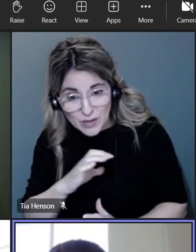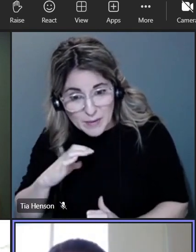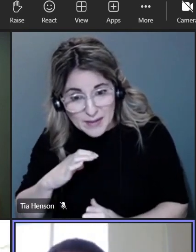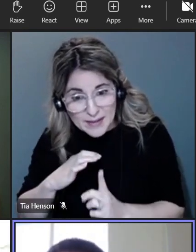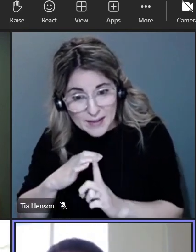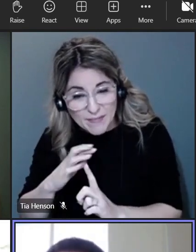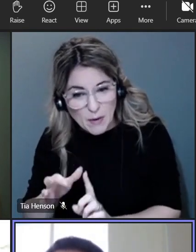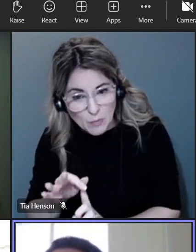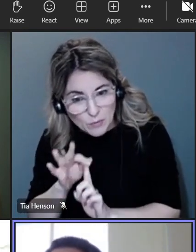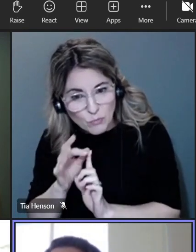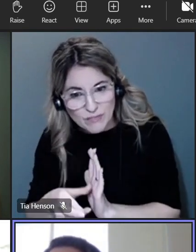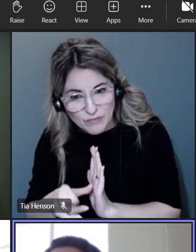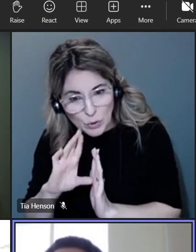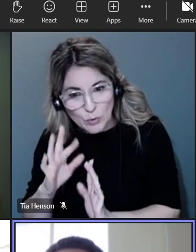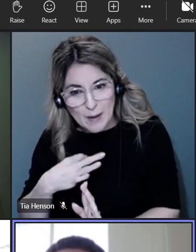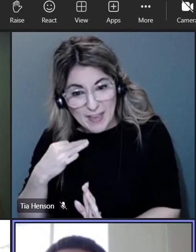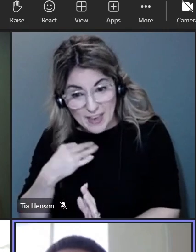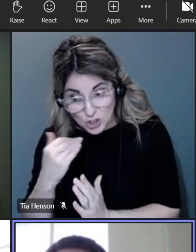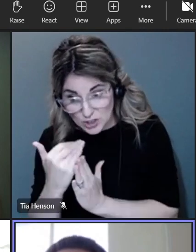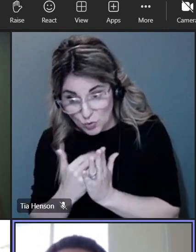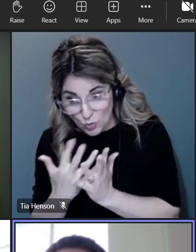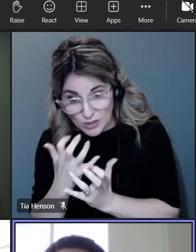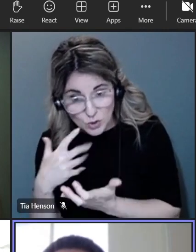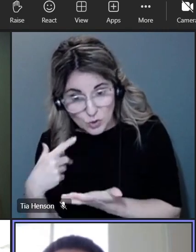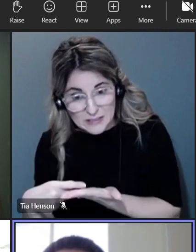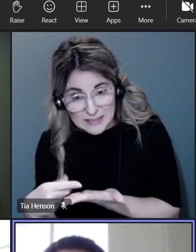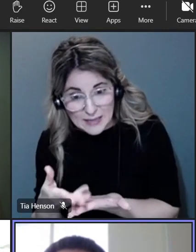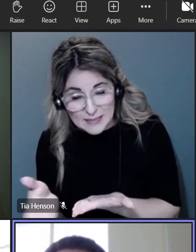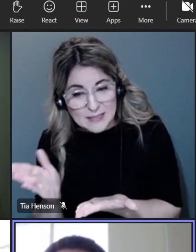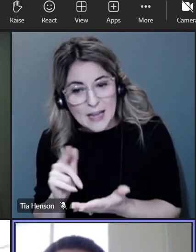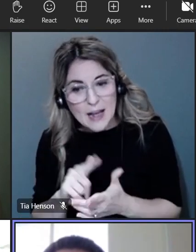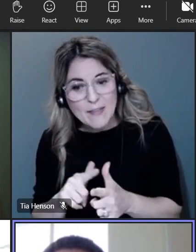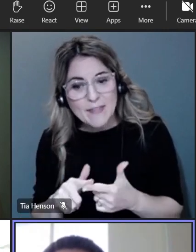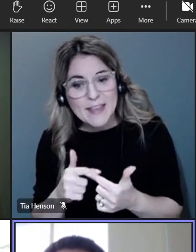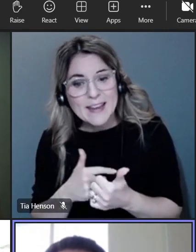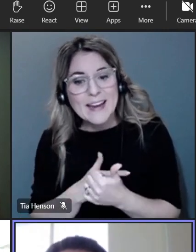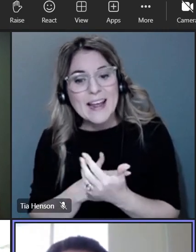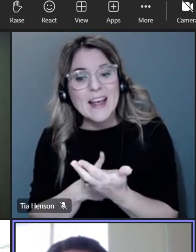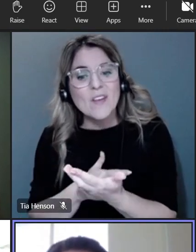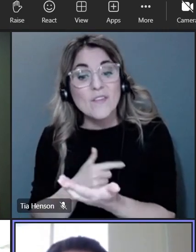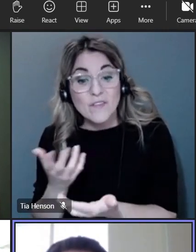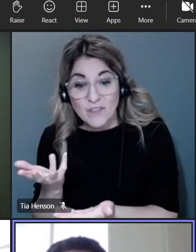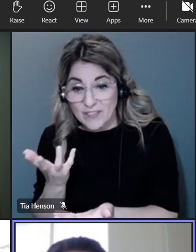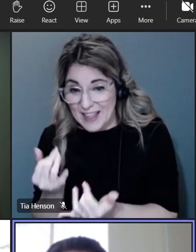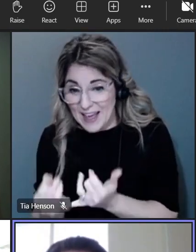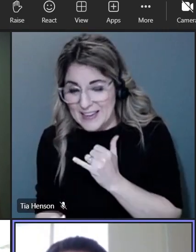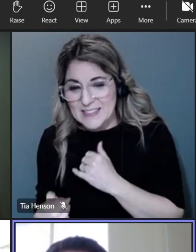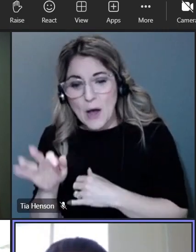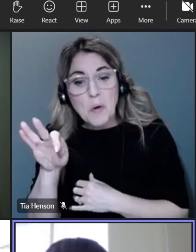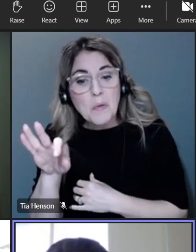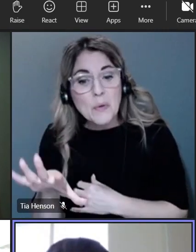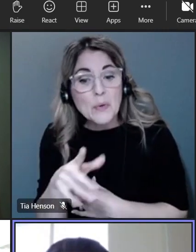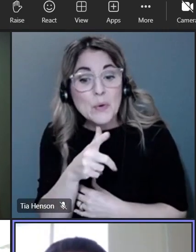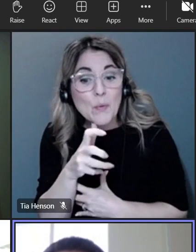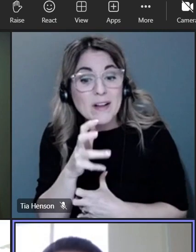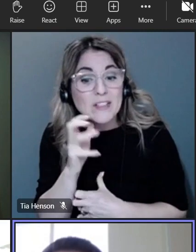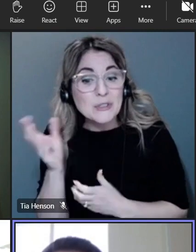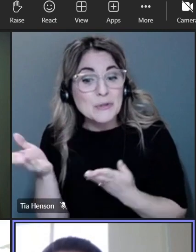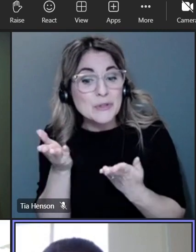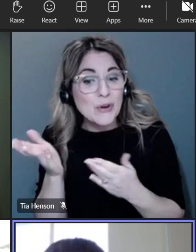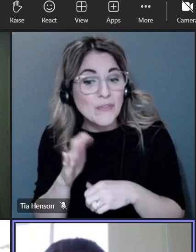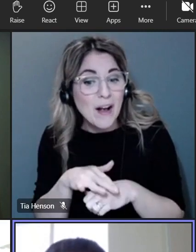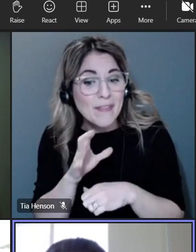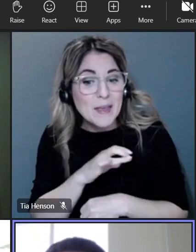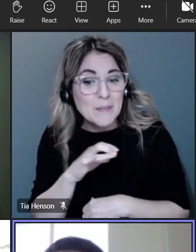committee that reviewed applications and then I will conclude with my pitch to see who would like to serve on the committee this year so